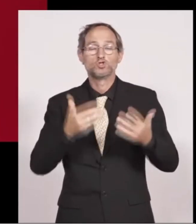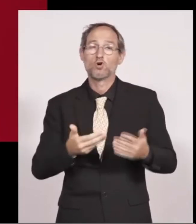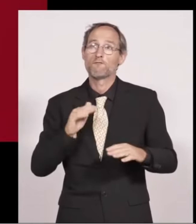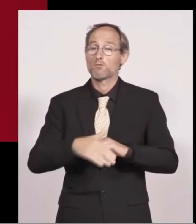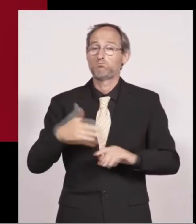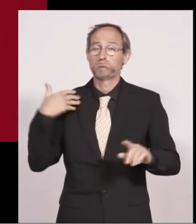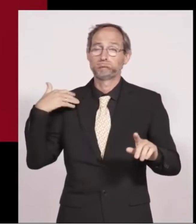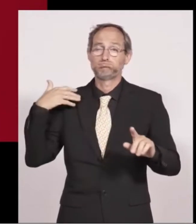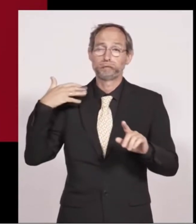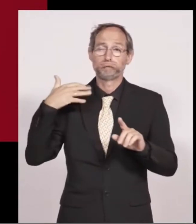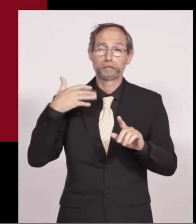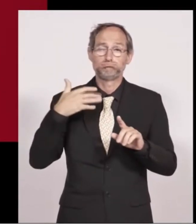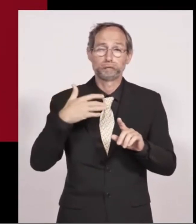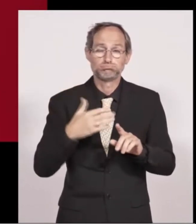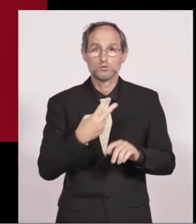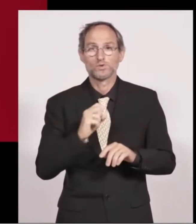back